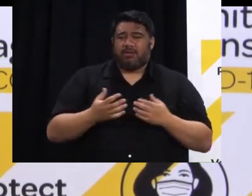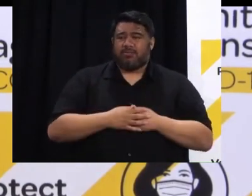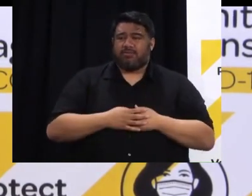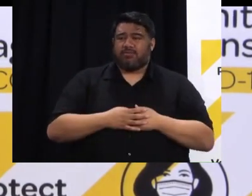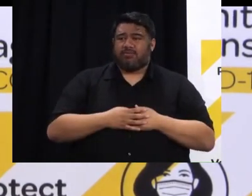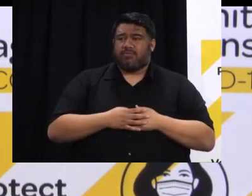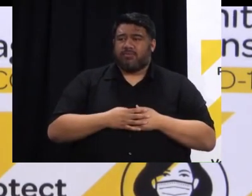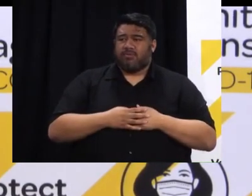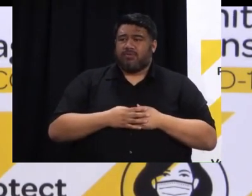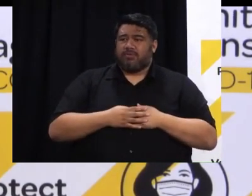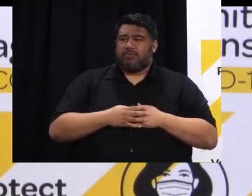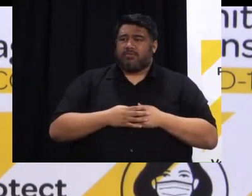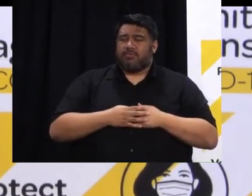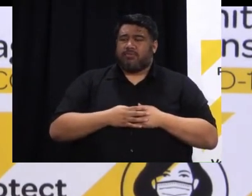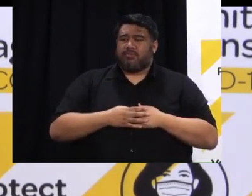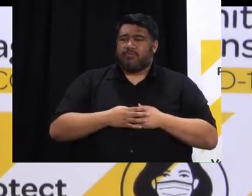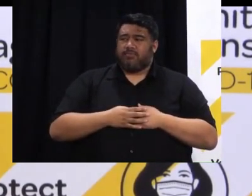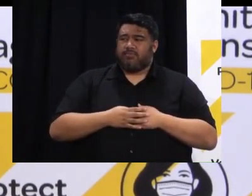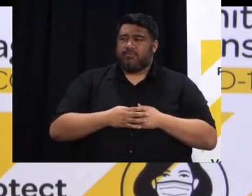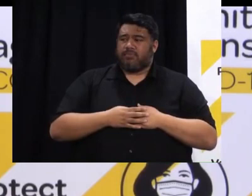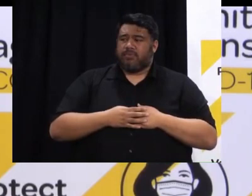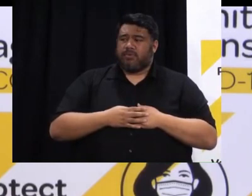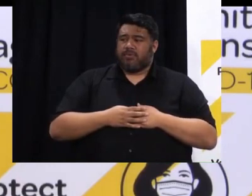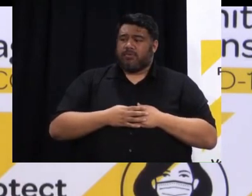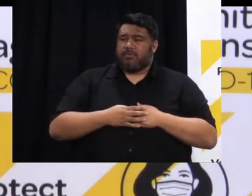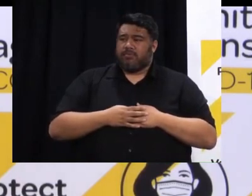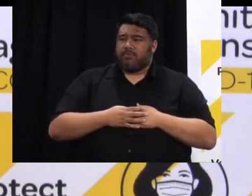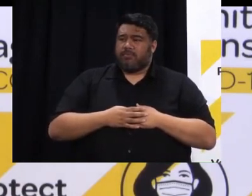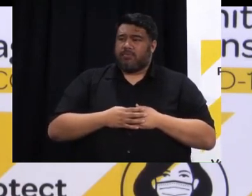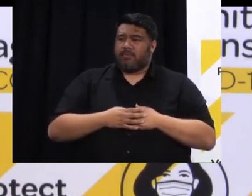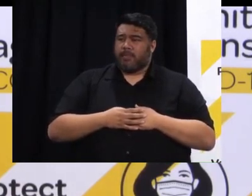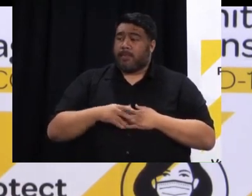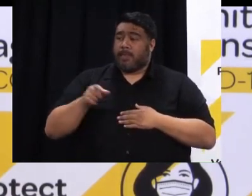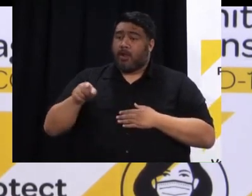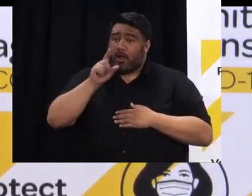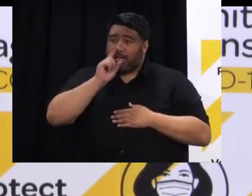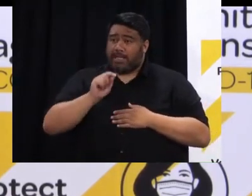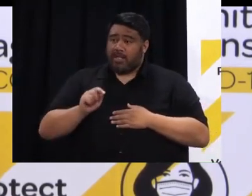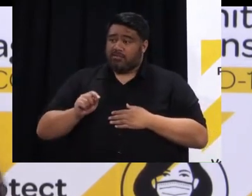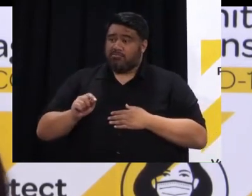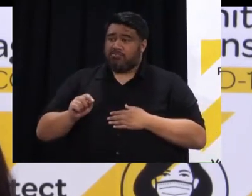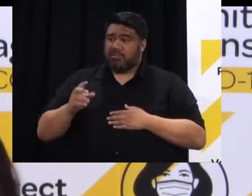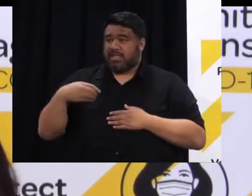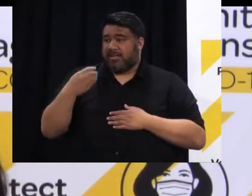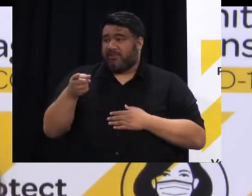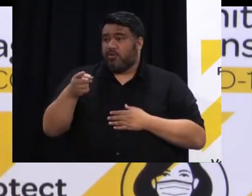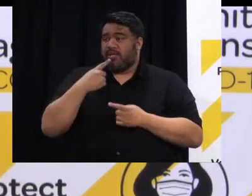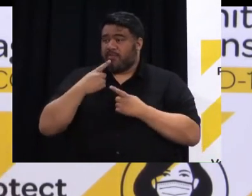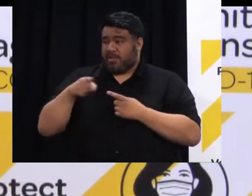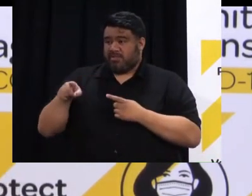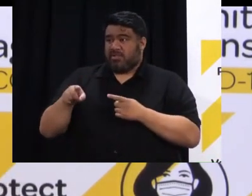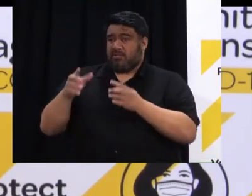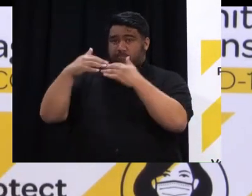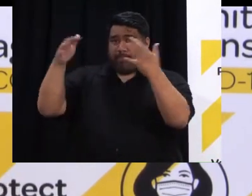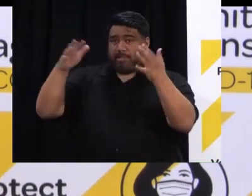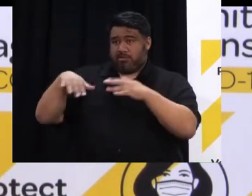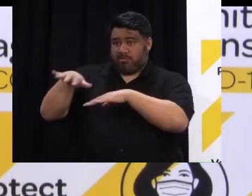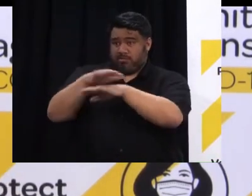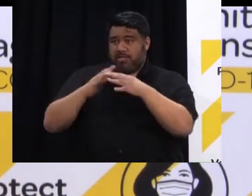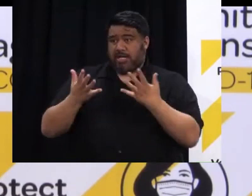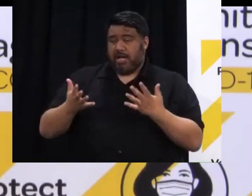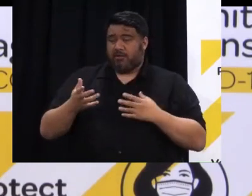so I can give you that written in full but I believe that's information we can absolutely on